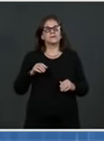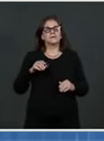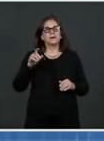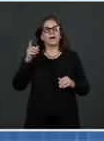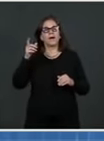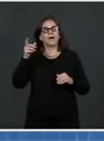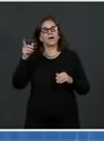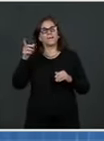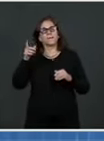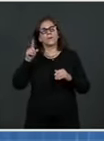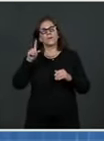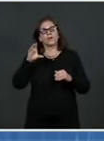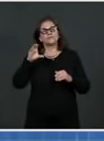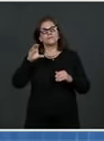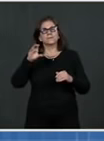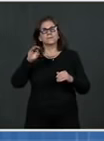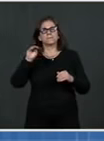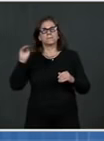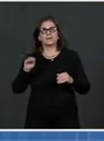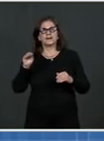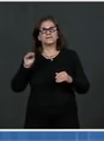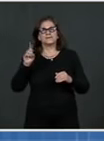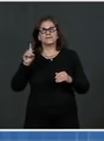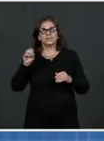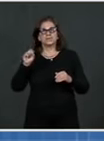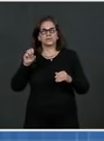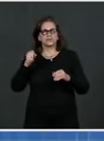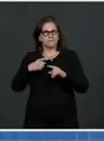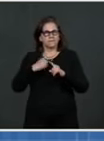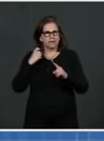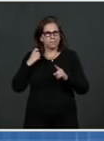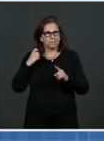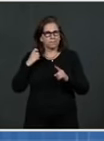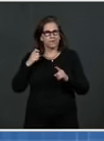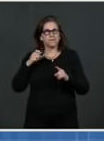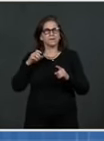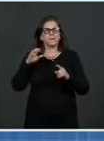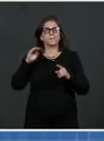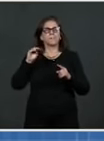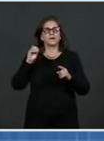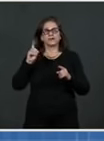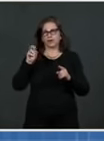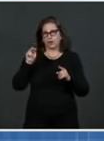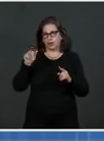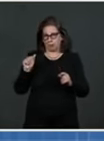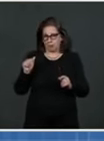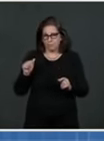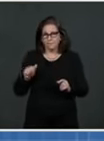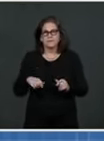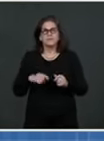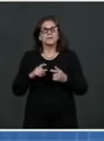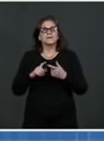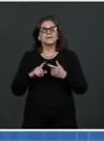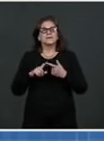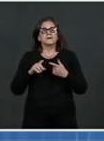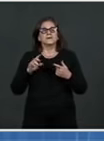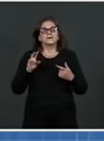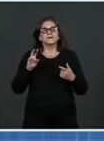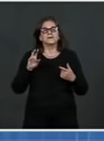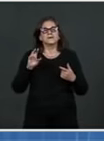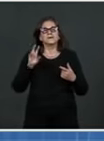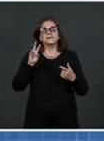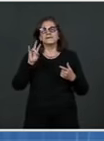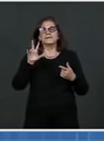As of today, 73 percent of seniors have now received their first dose. And 36